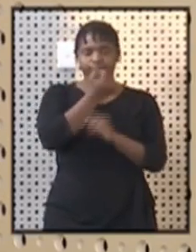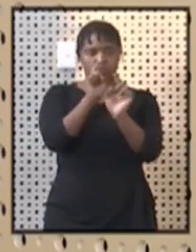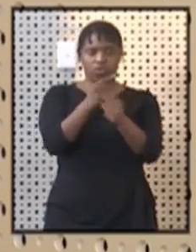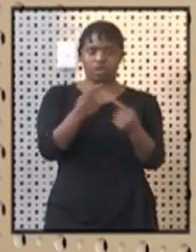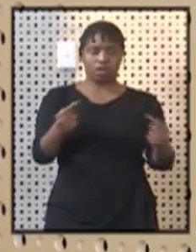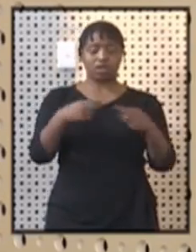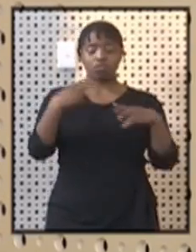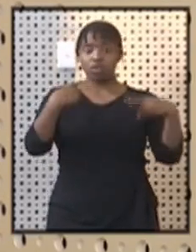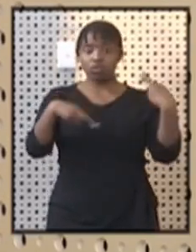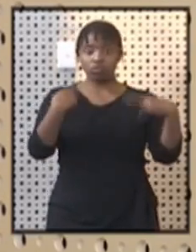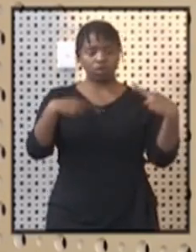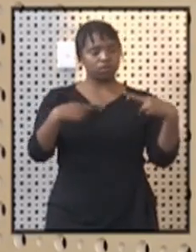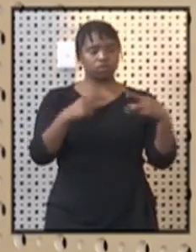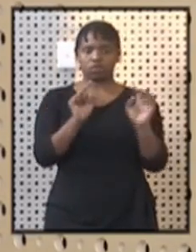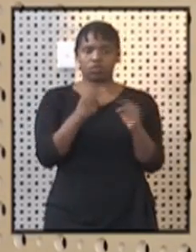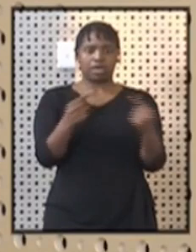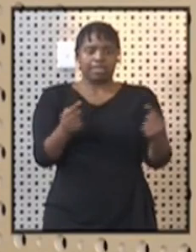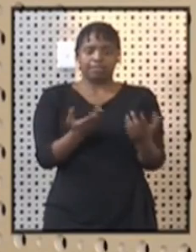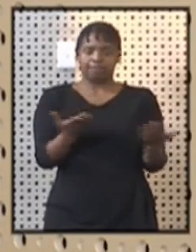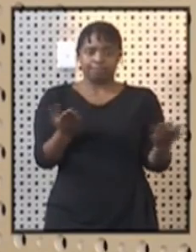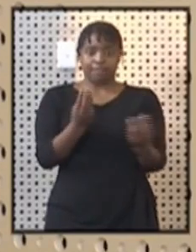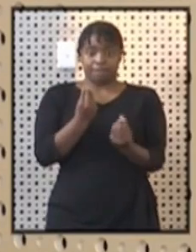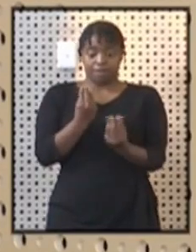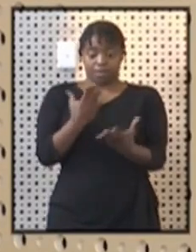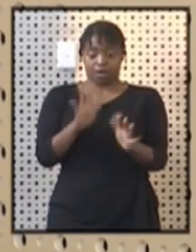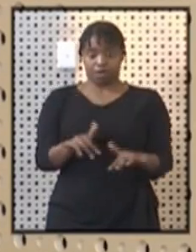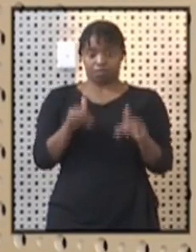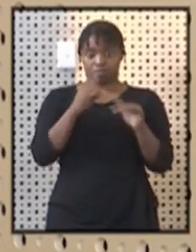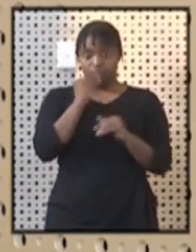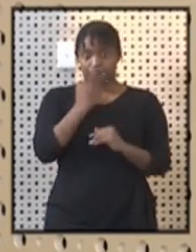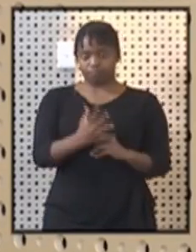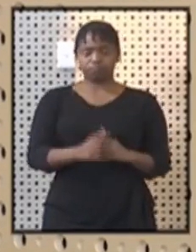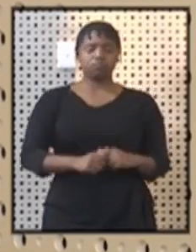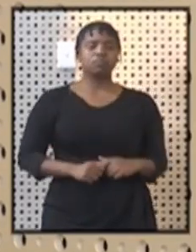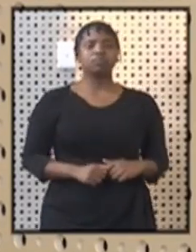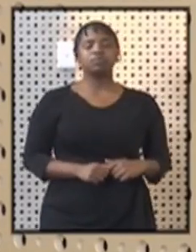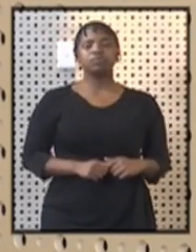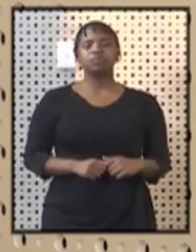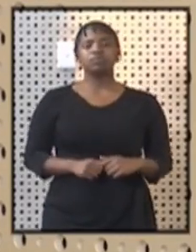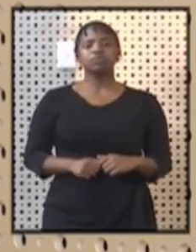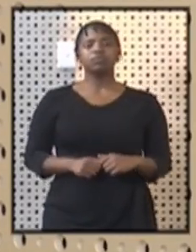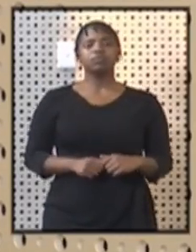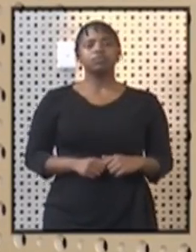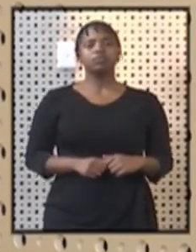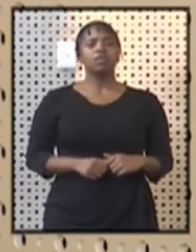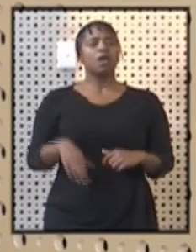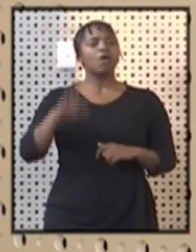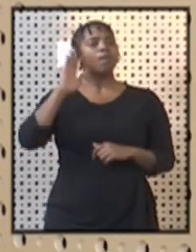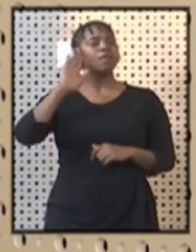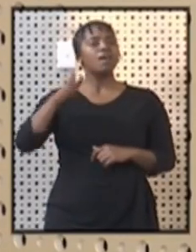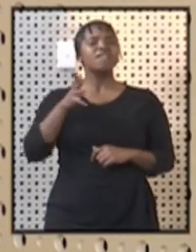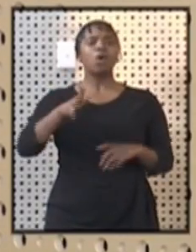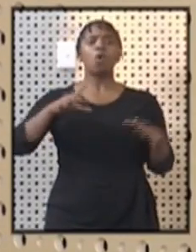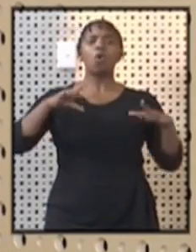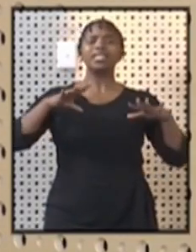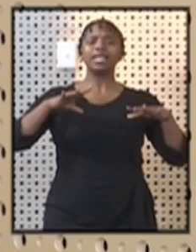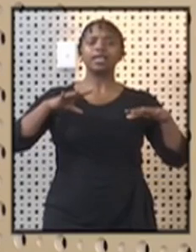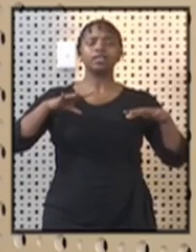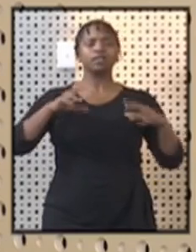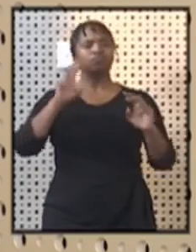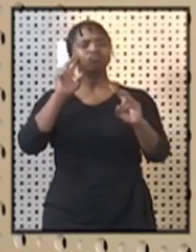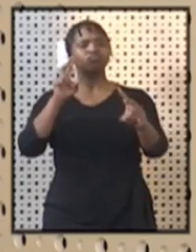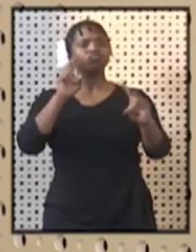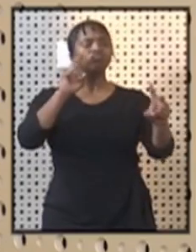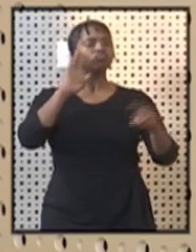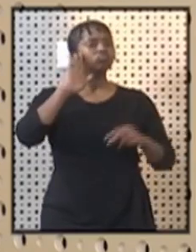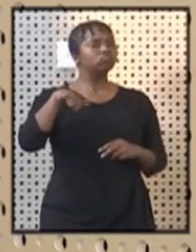restaurant sector. That's the feedback. On accommodation for leisure, Cabinet has also agreed